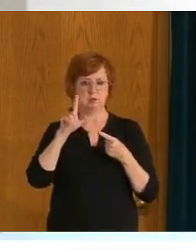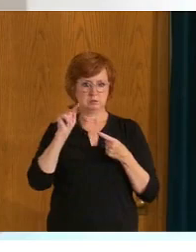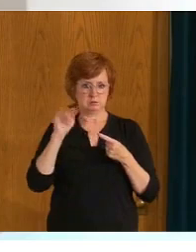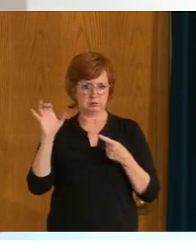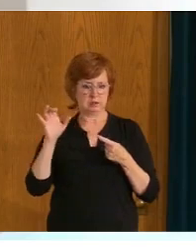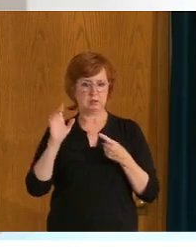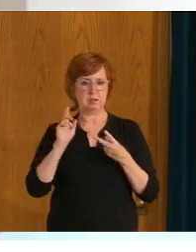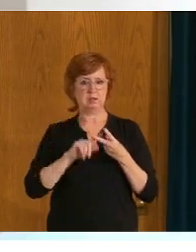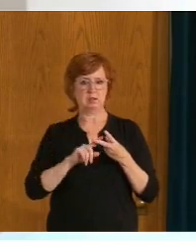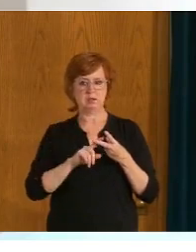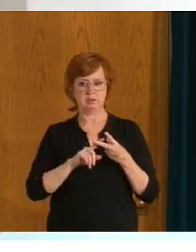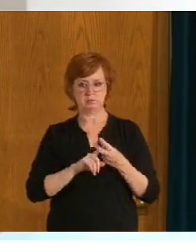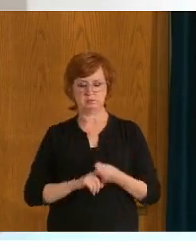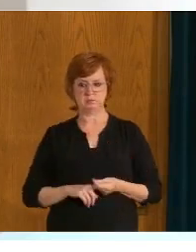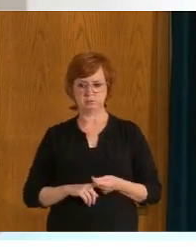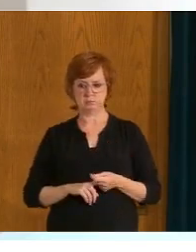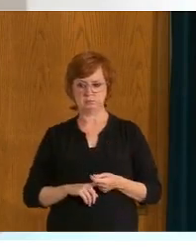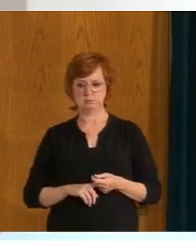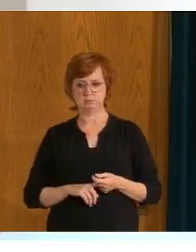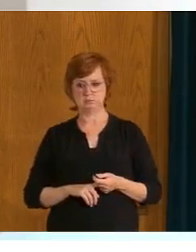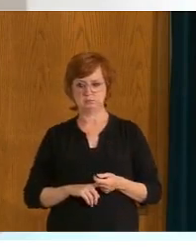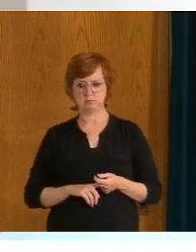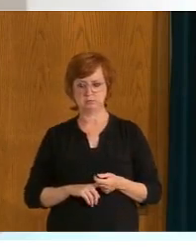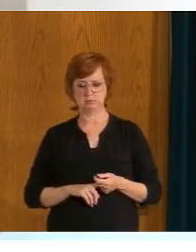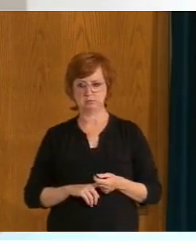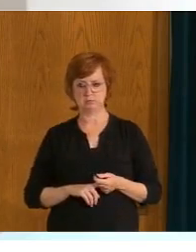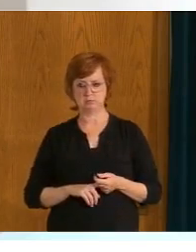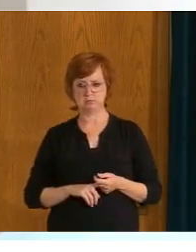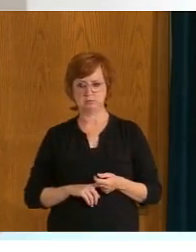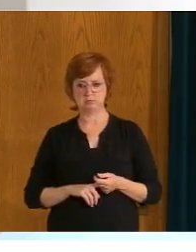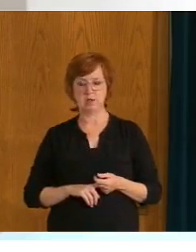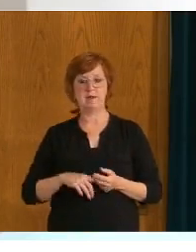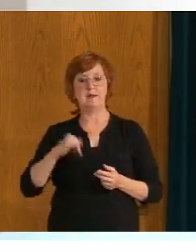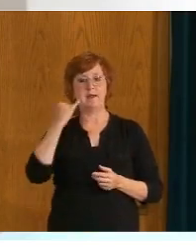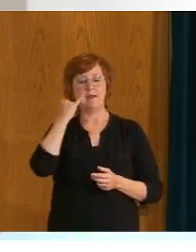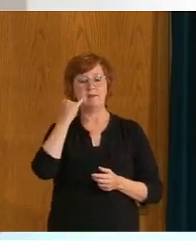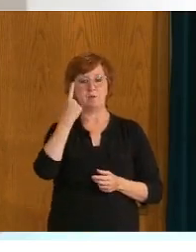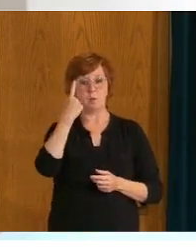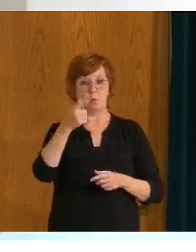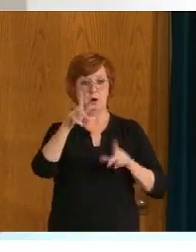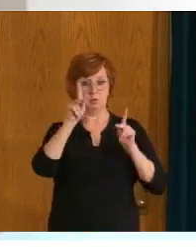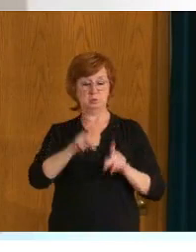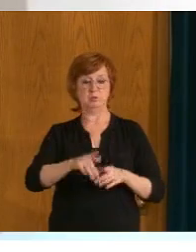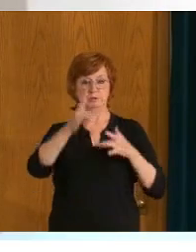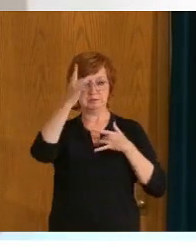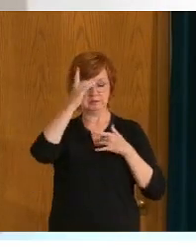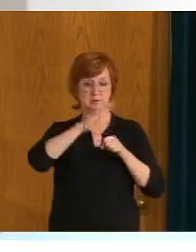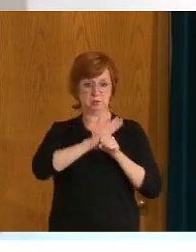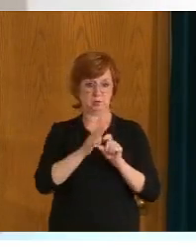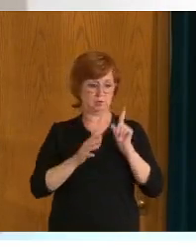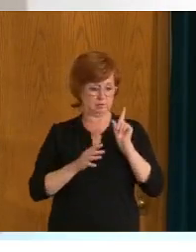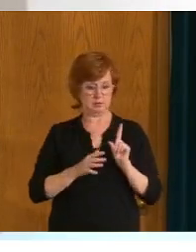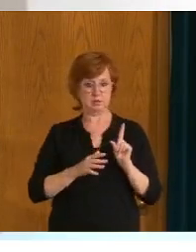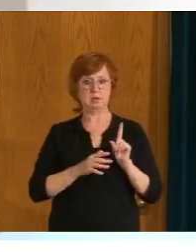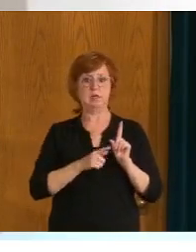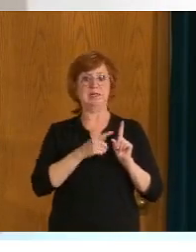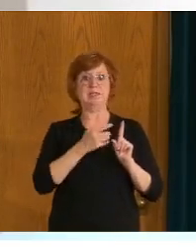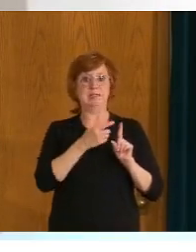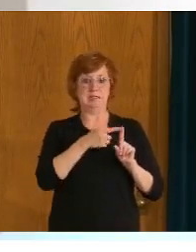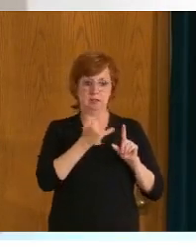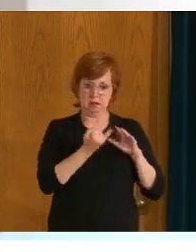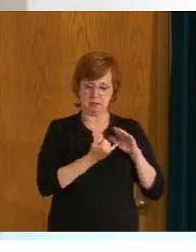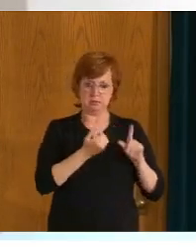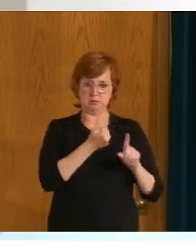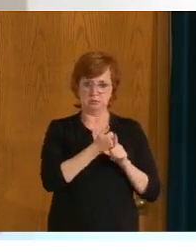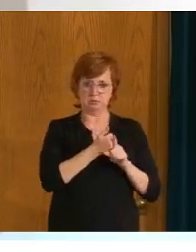specific response where if there's a single case, you know, the, uh, uh, the resident may be isolated till they're